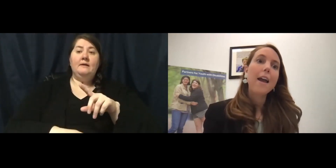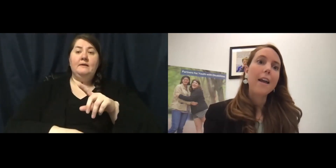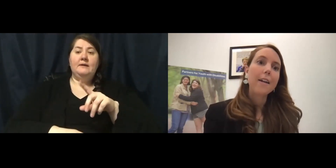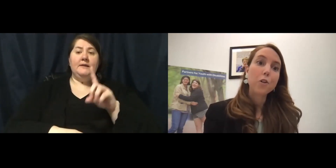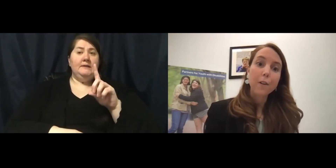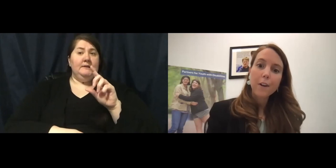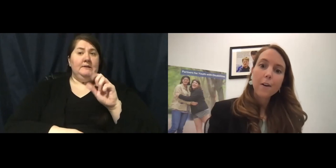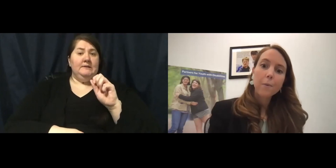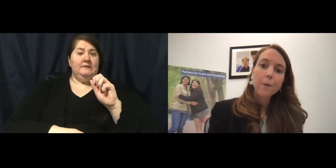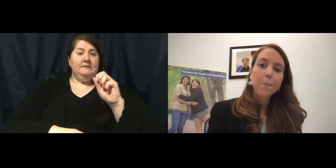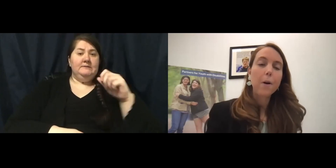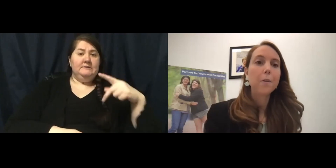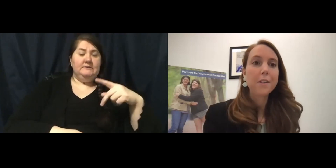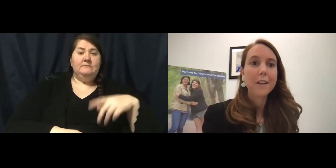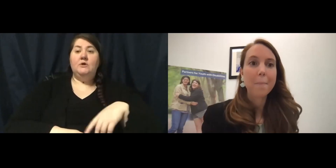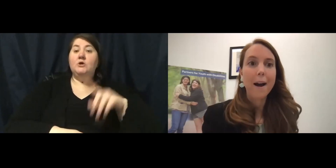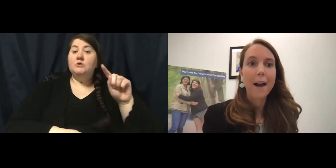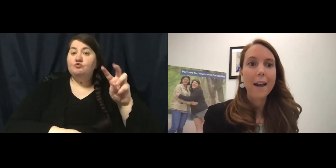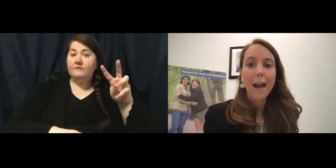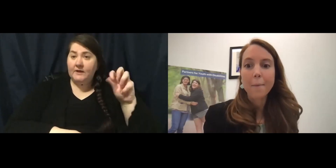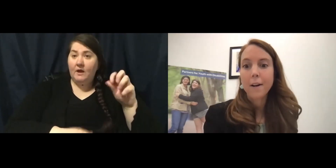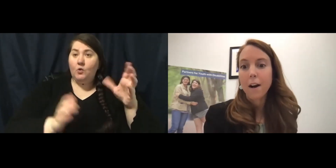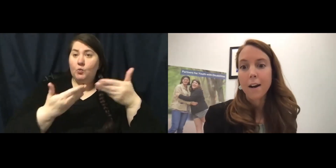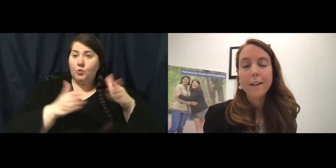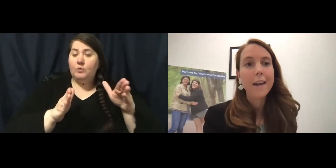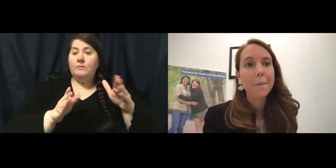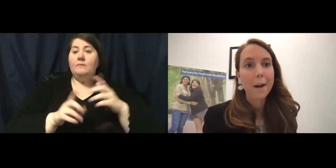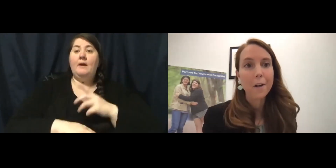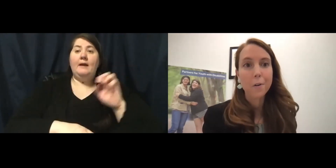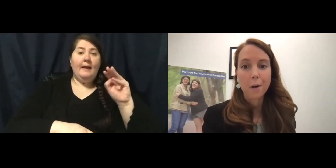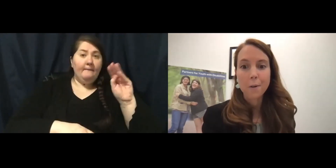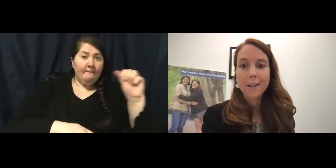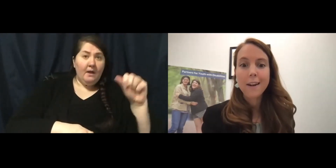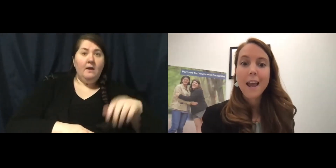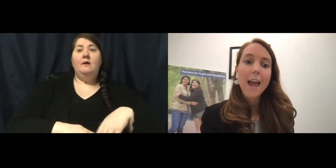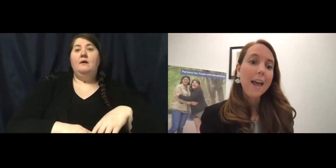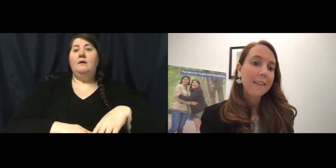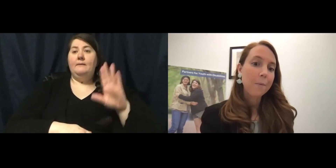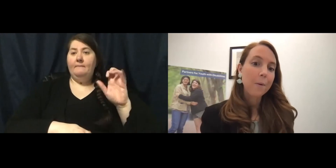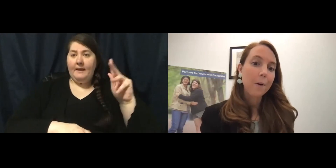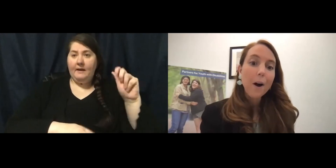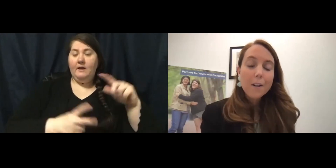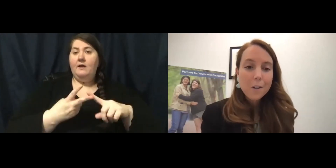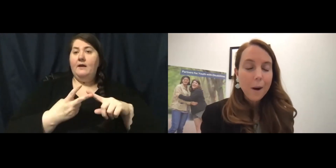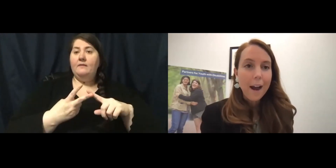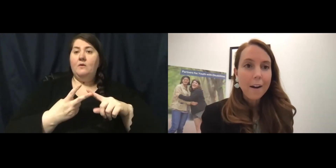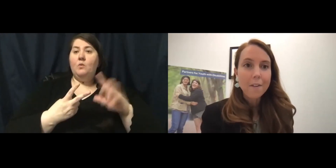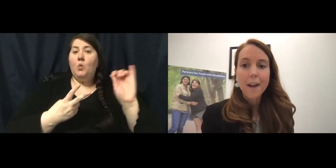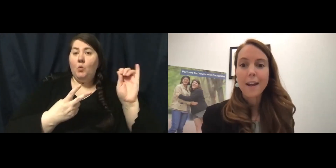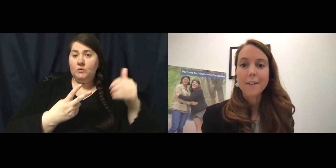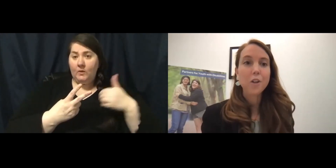A trivia room hosted by Emma Kahn and Becca Cronin. And then we will also